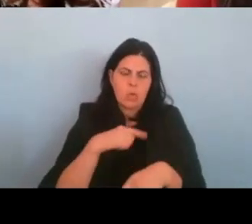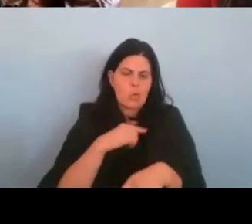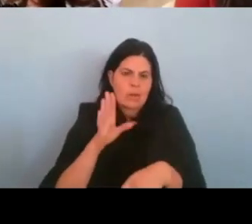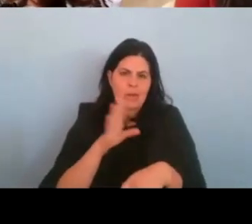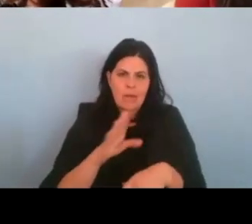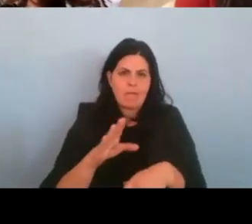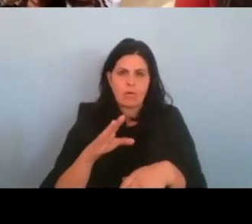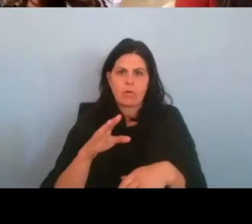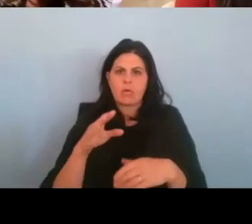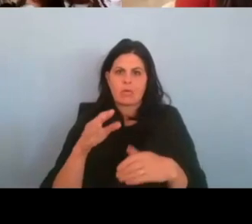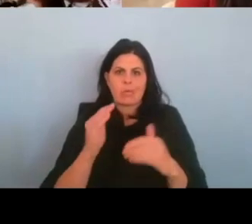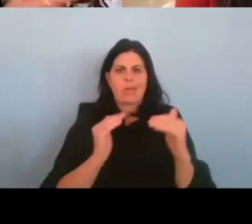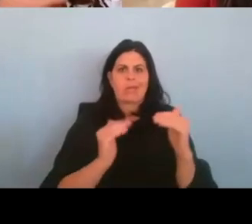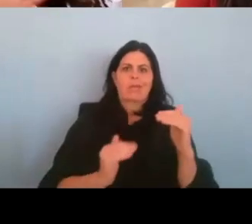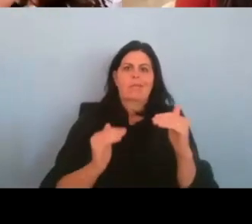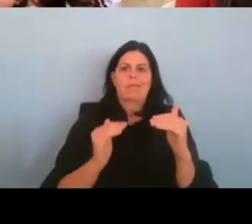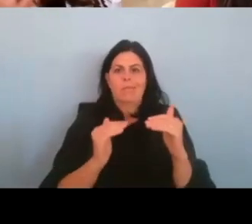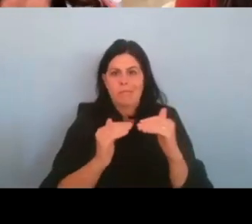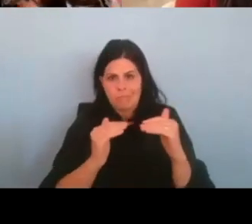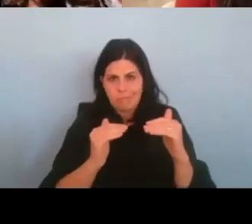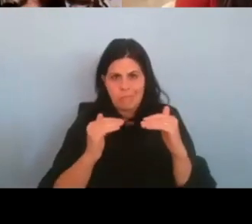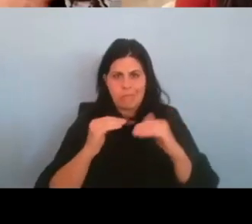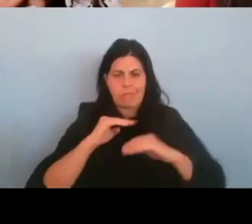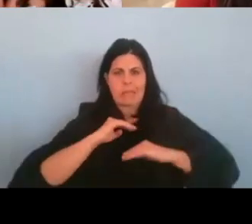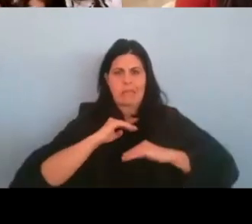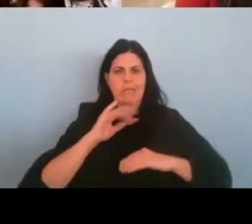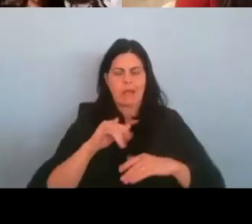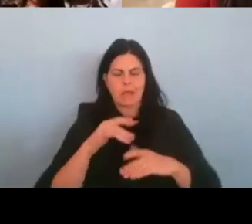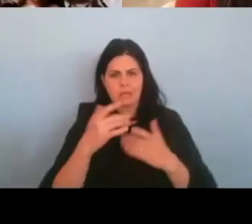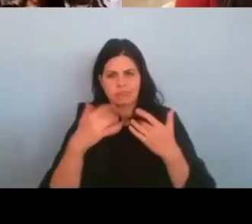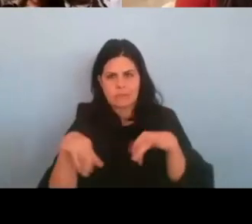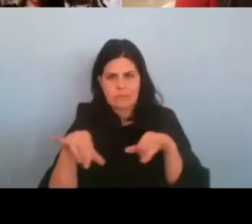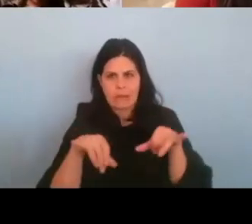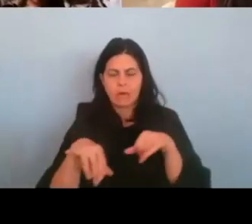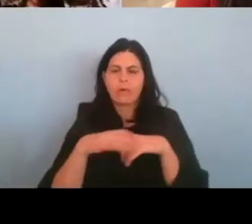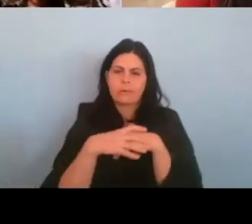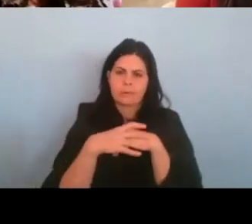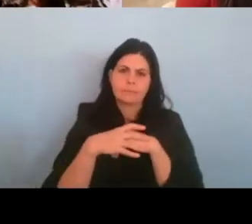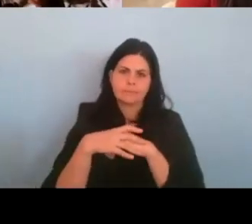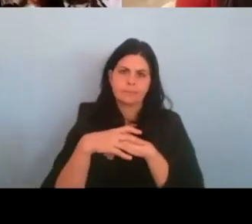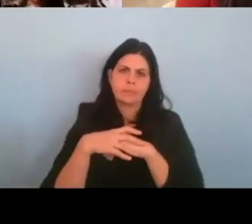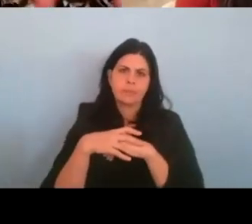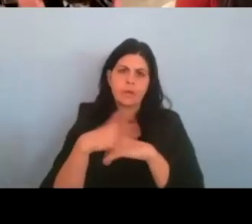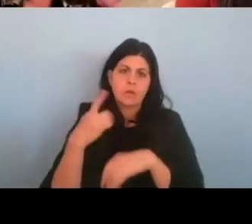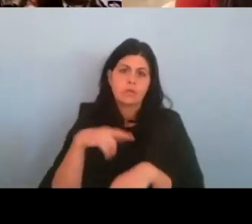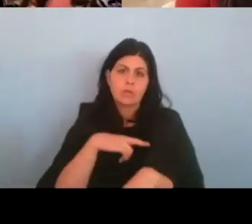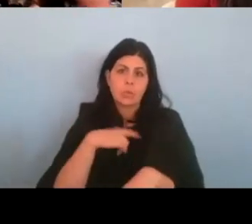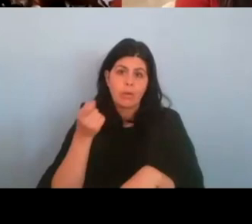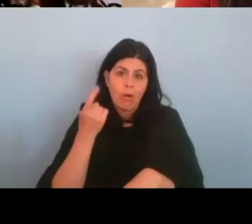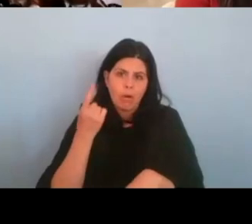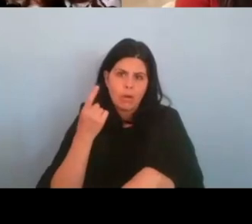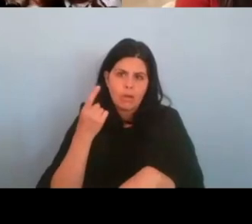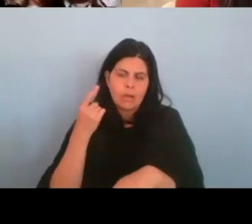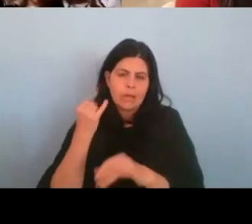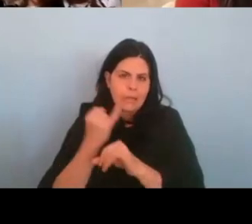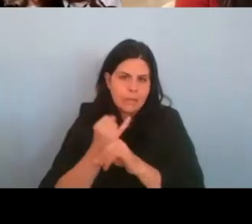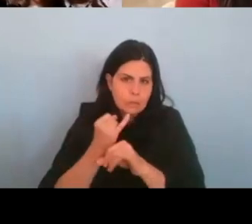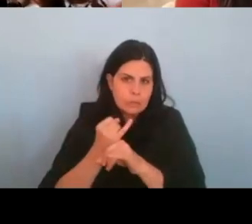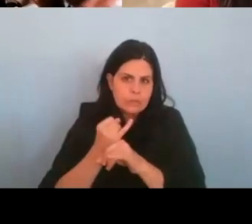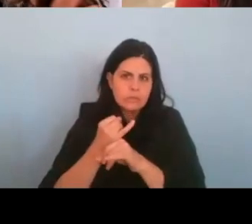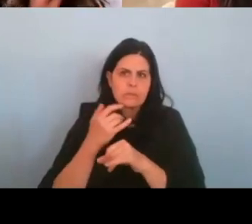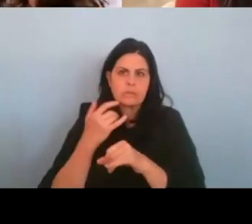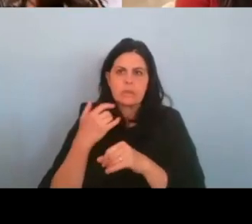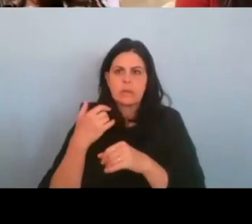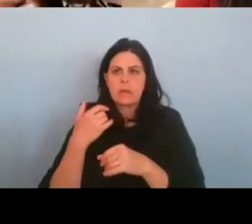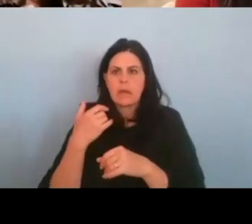standard. So we, we, we got it that, that, um, institutions and making people invisible and putting,